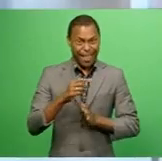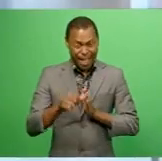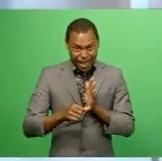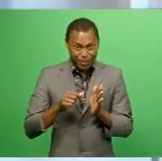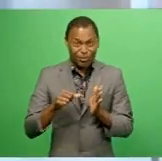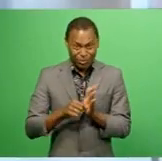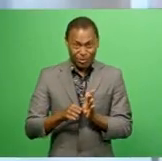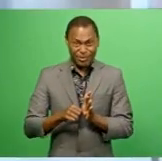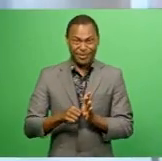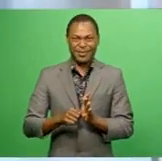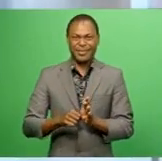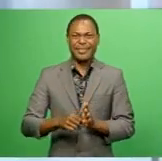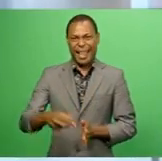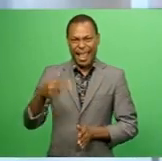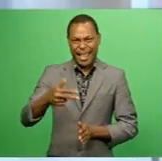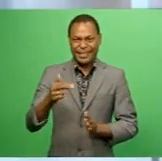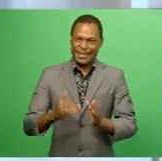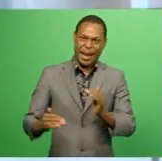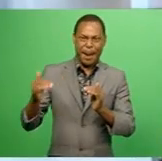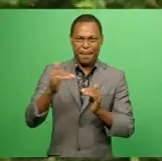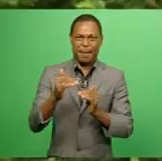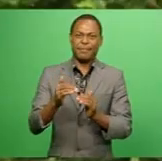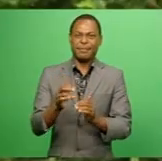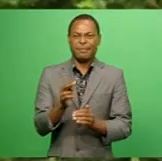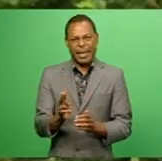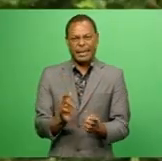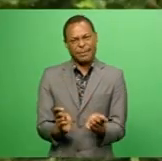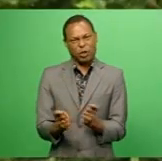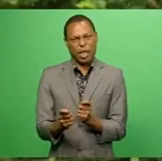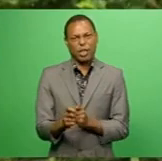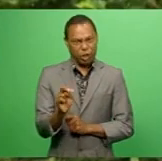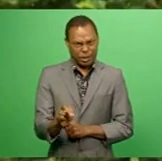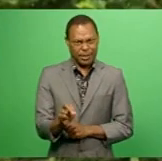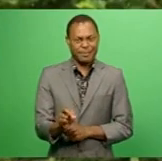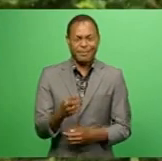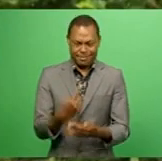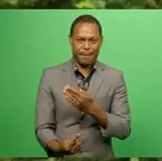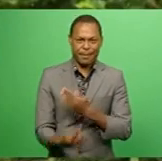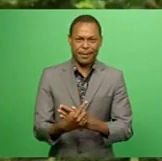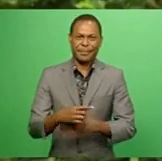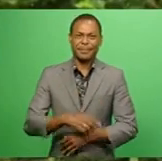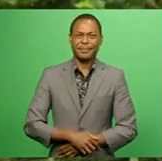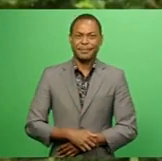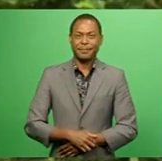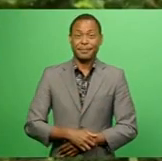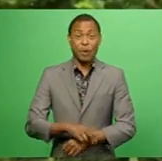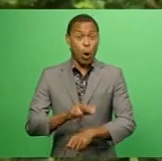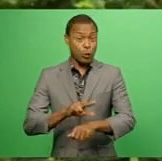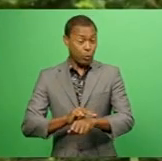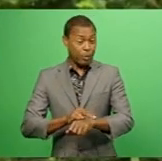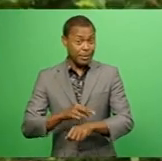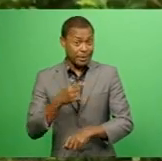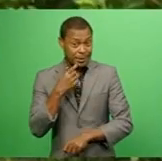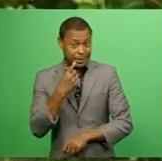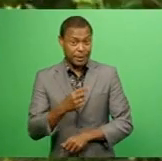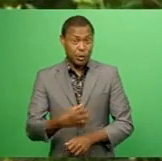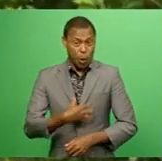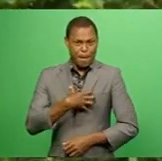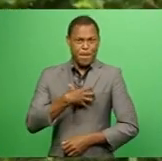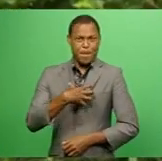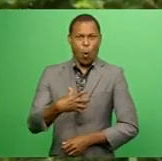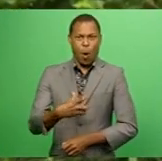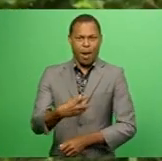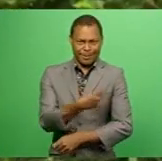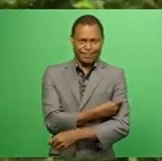and we need to actually change that, we will change that accordingly. Dr. Wangai Nambete says more vaccination will be arriving in the coming